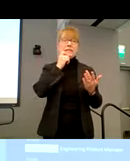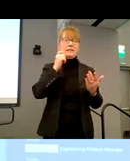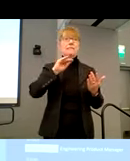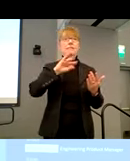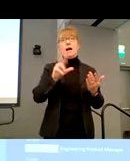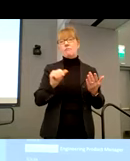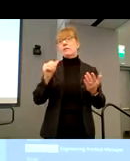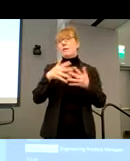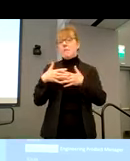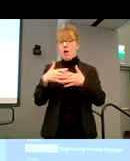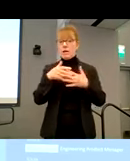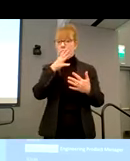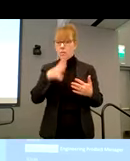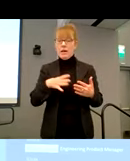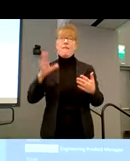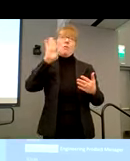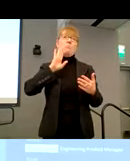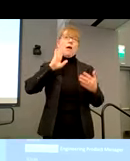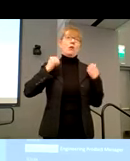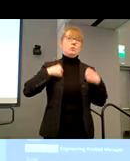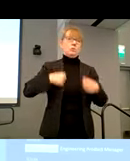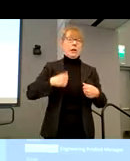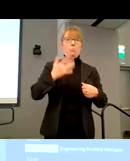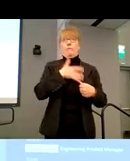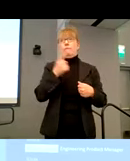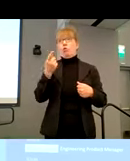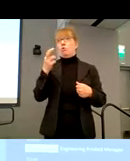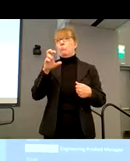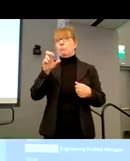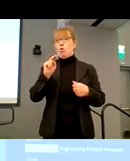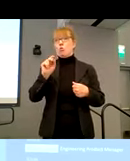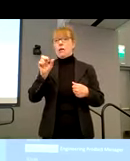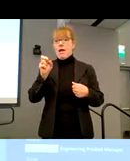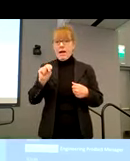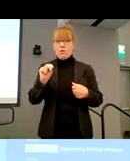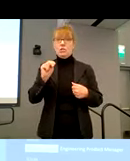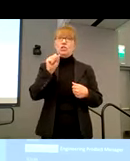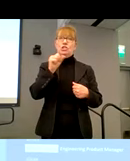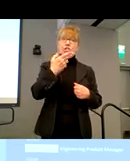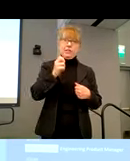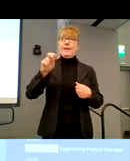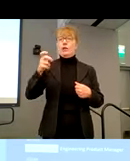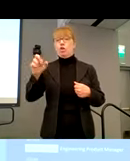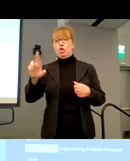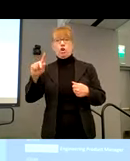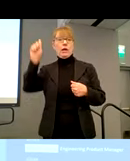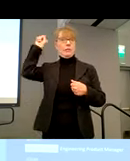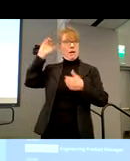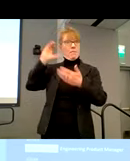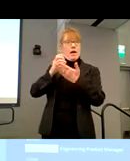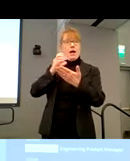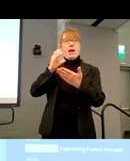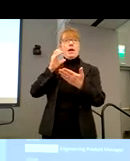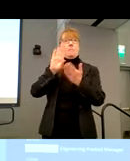brown sweater and my preferred pronouns are she and her. And above me, I have a blue flower picture in my background and